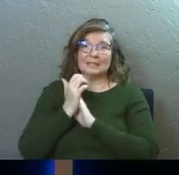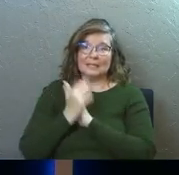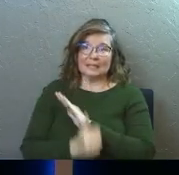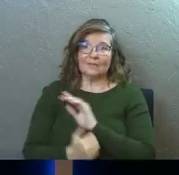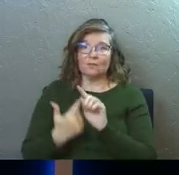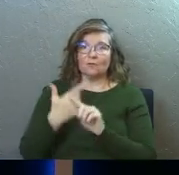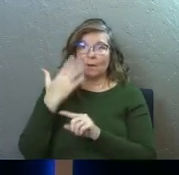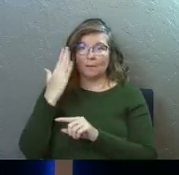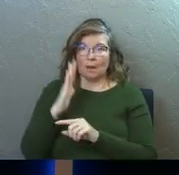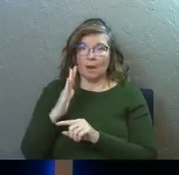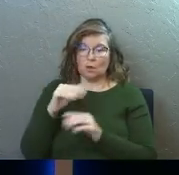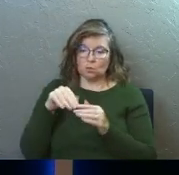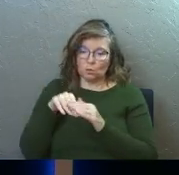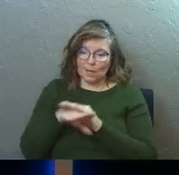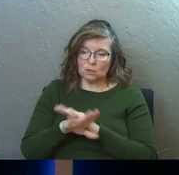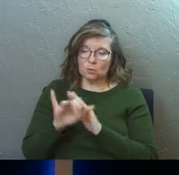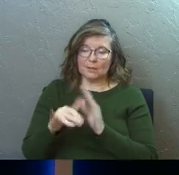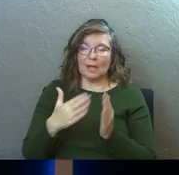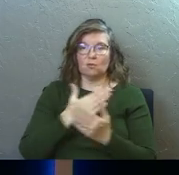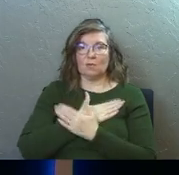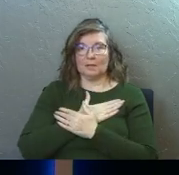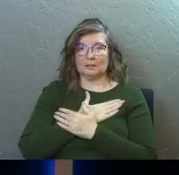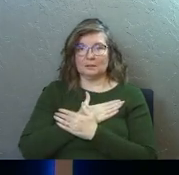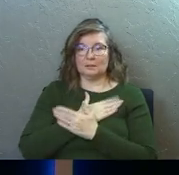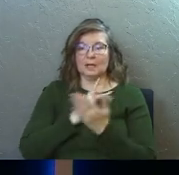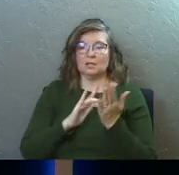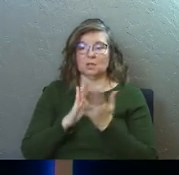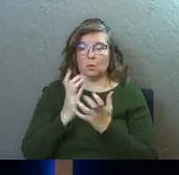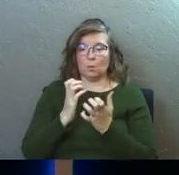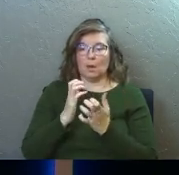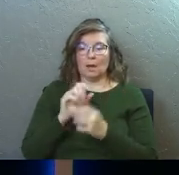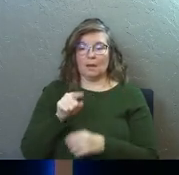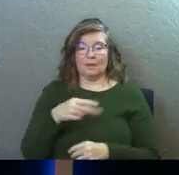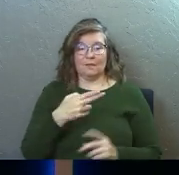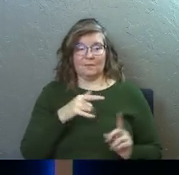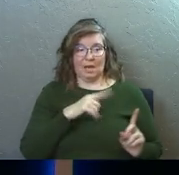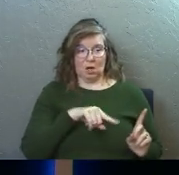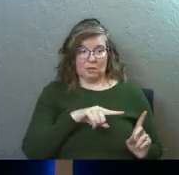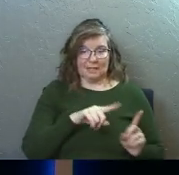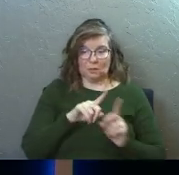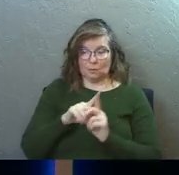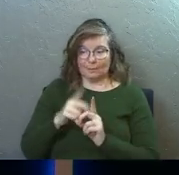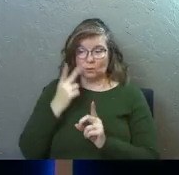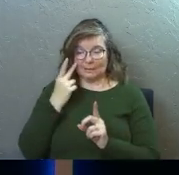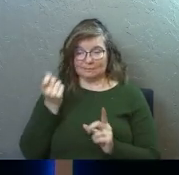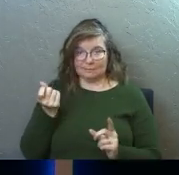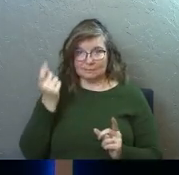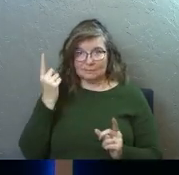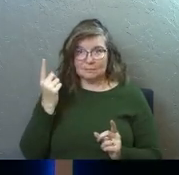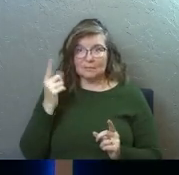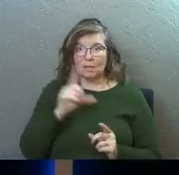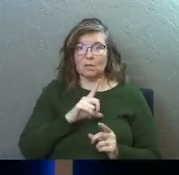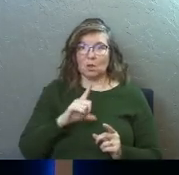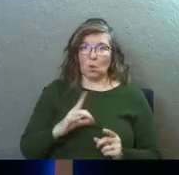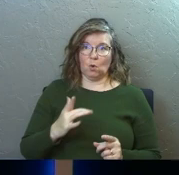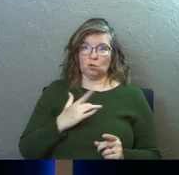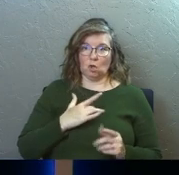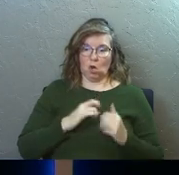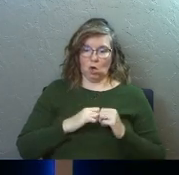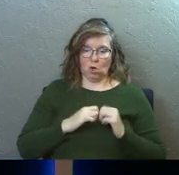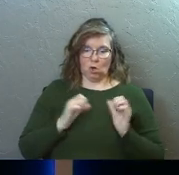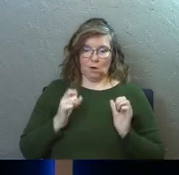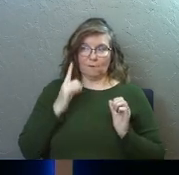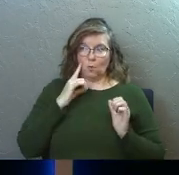from God to enter into that rest. And Jesus wants the Pharisees and his disciples to see the Lord's heart, their